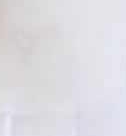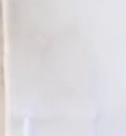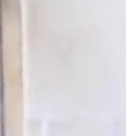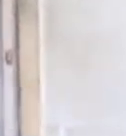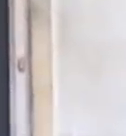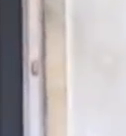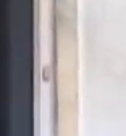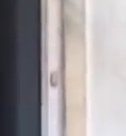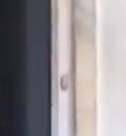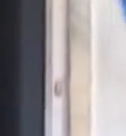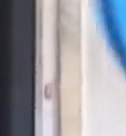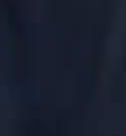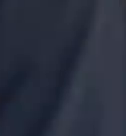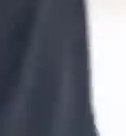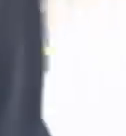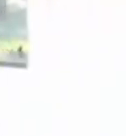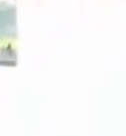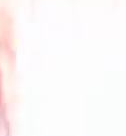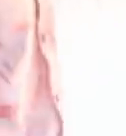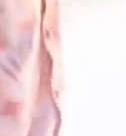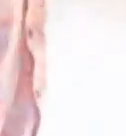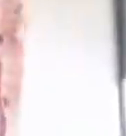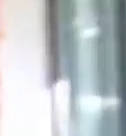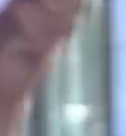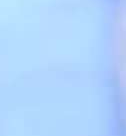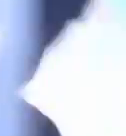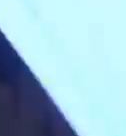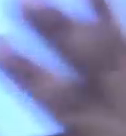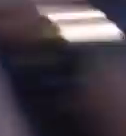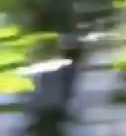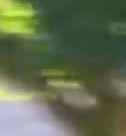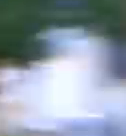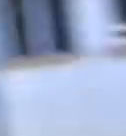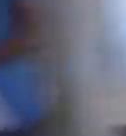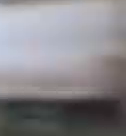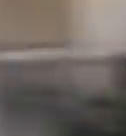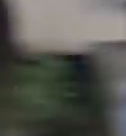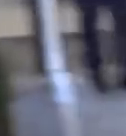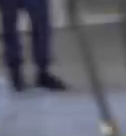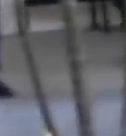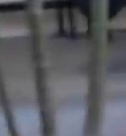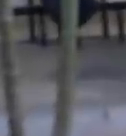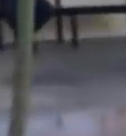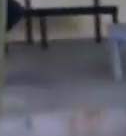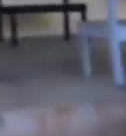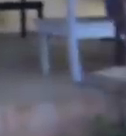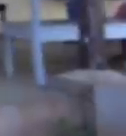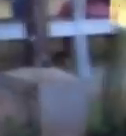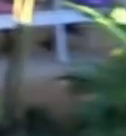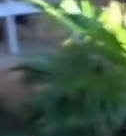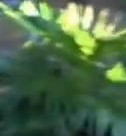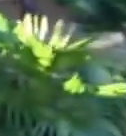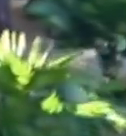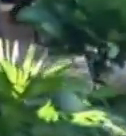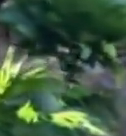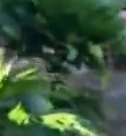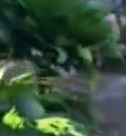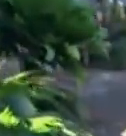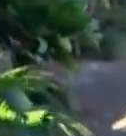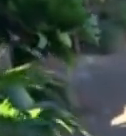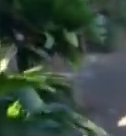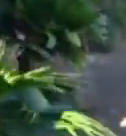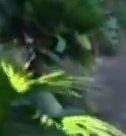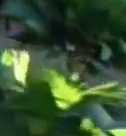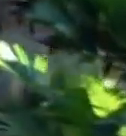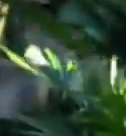Friday. The two had failed to comply with orders. Kumar has been ordered to pay $2,000 in fines, while Chosua was imposed